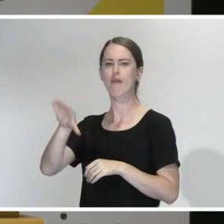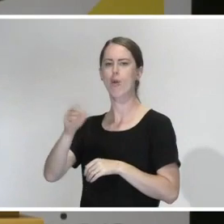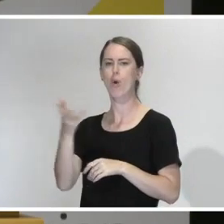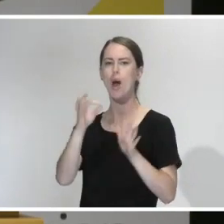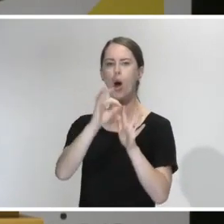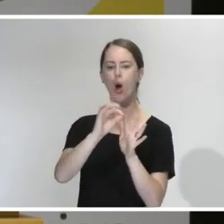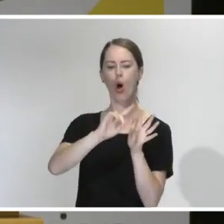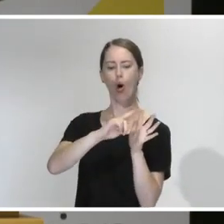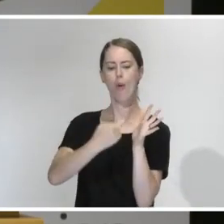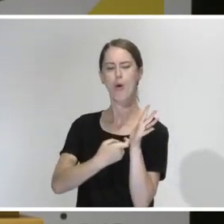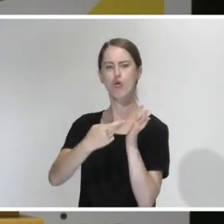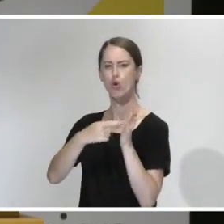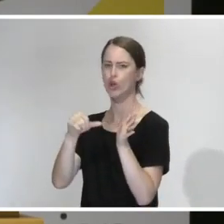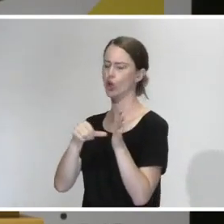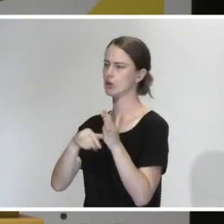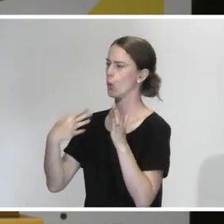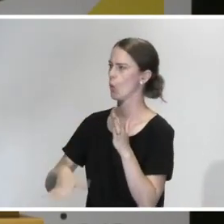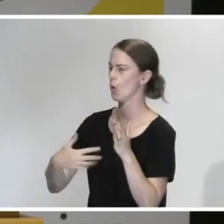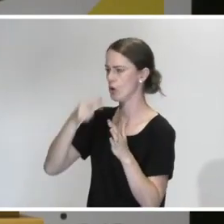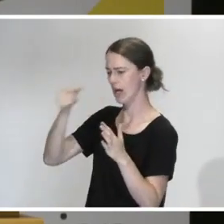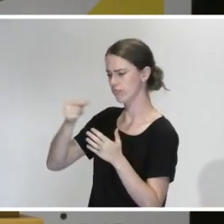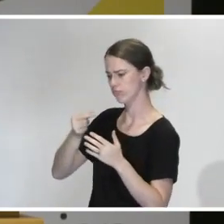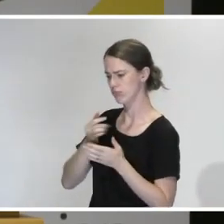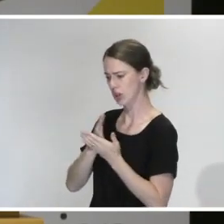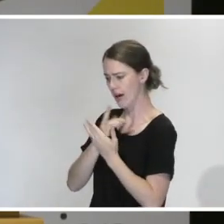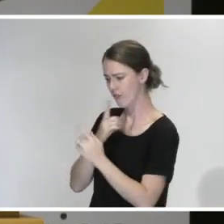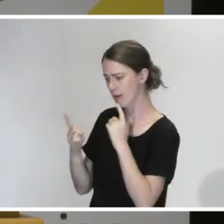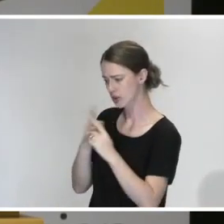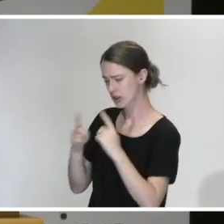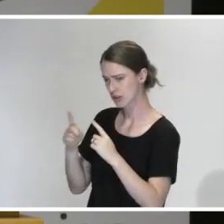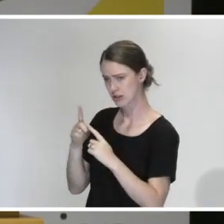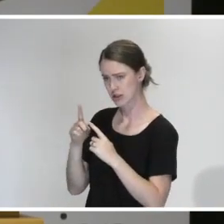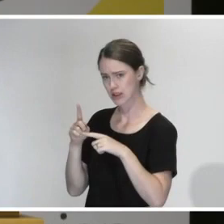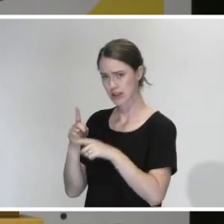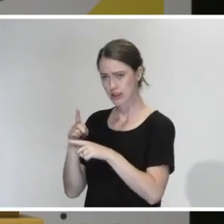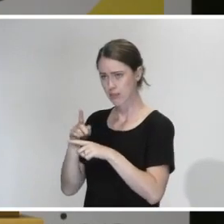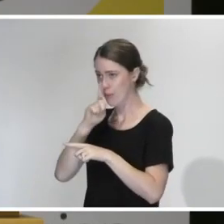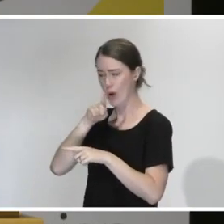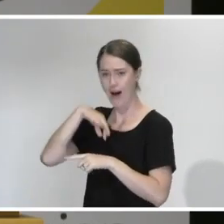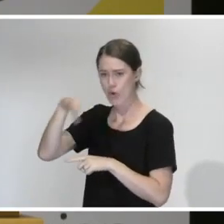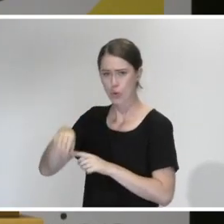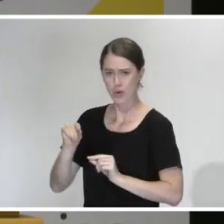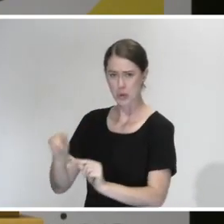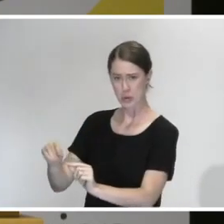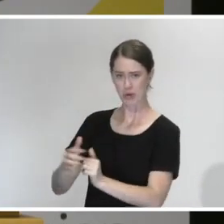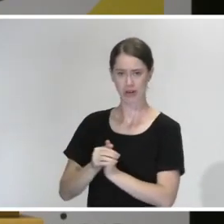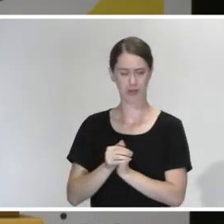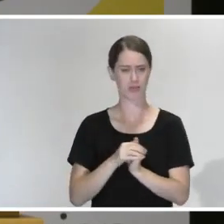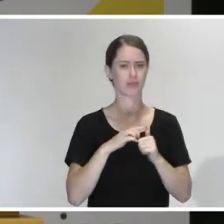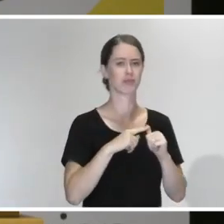walking at the price as well. Is there any sort of assurances the Governor can provide to help those who perhaps can't afford it? Yeah. So,